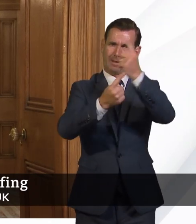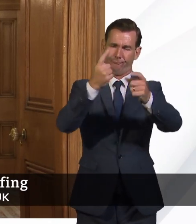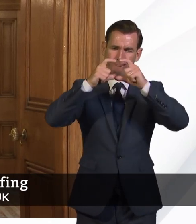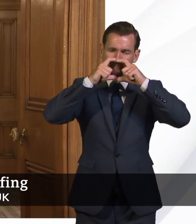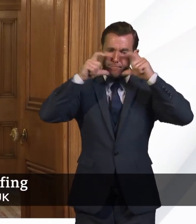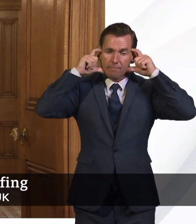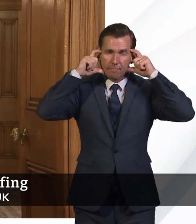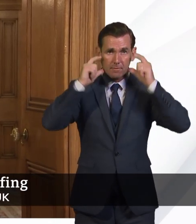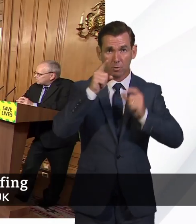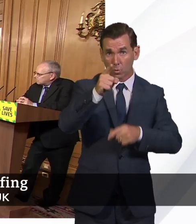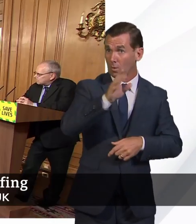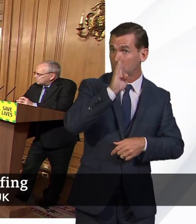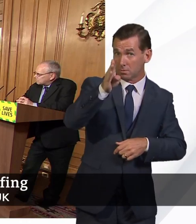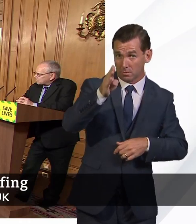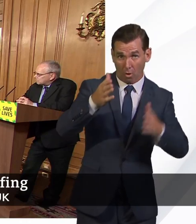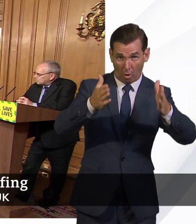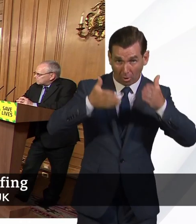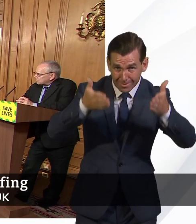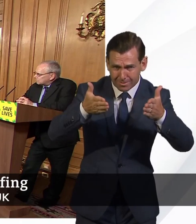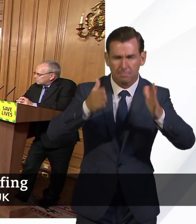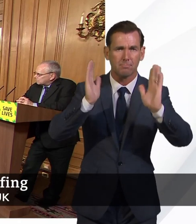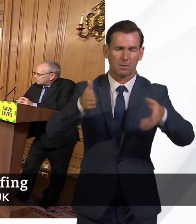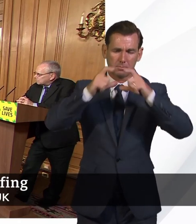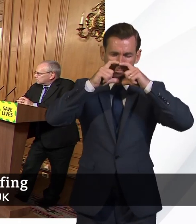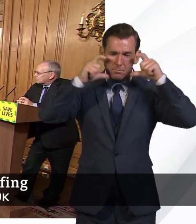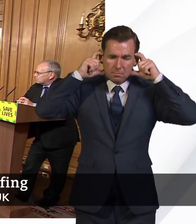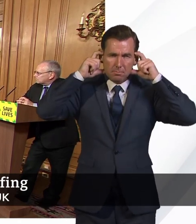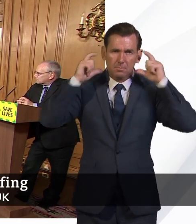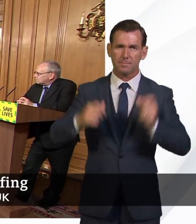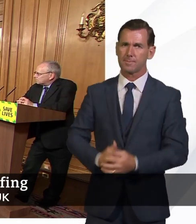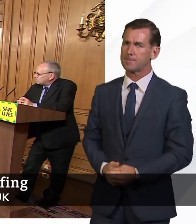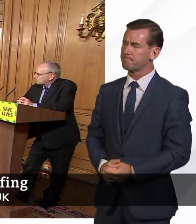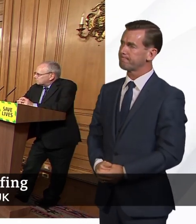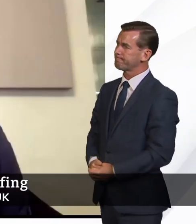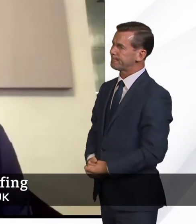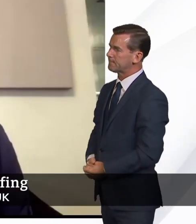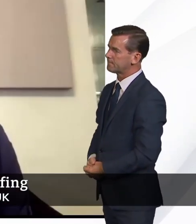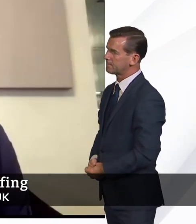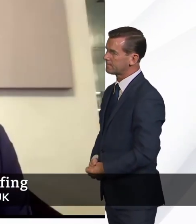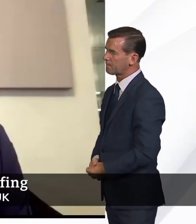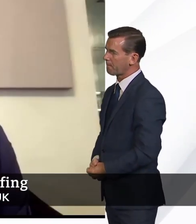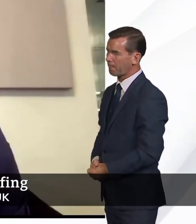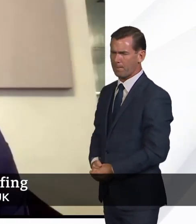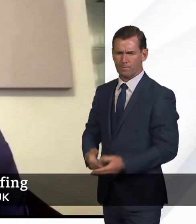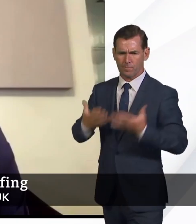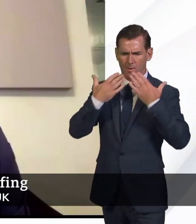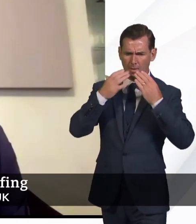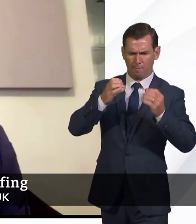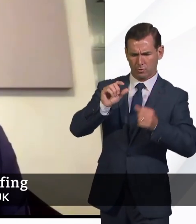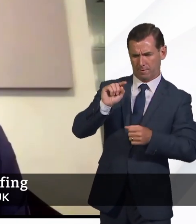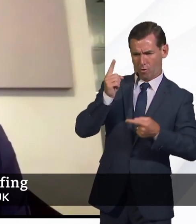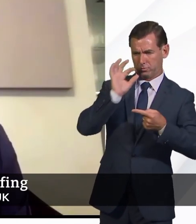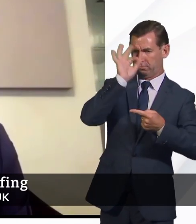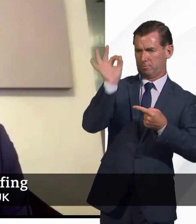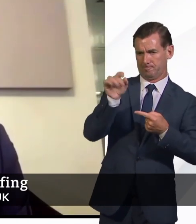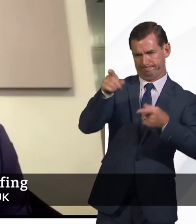Thank you. Let's turn now to Ashish Joshi from Sky. Ashish. Thank you very much. My first question is to you, Mr Shaps. You were